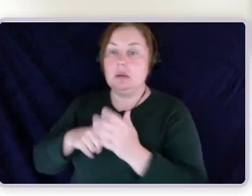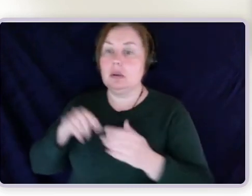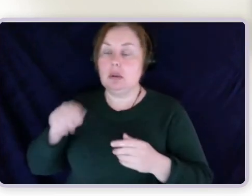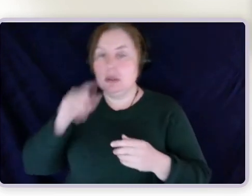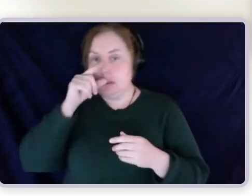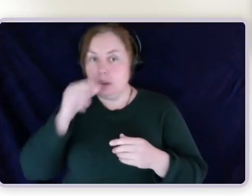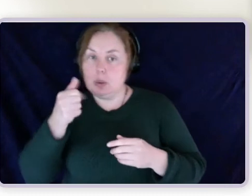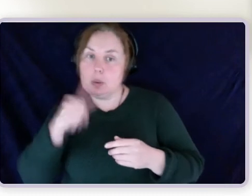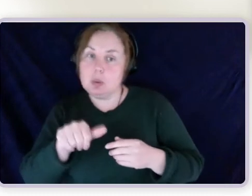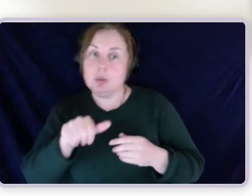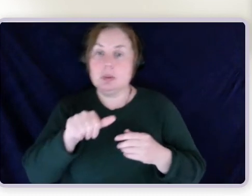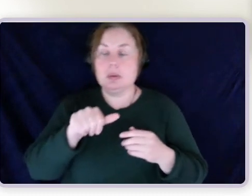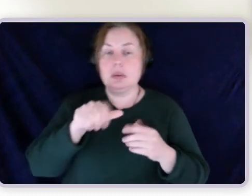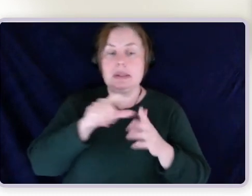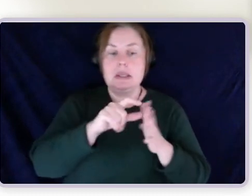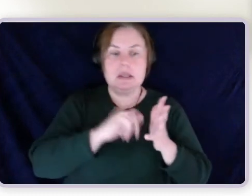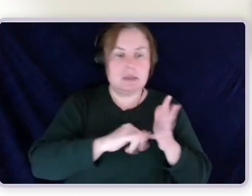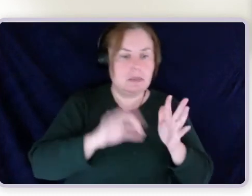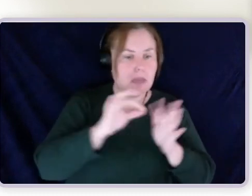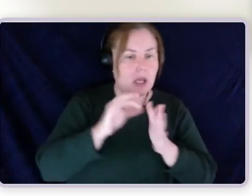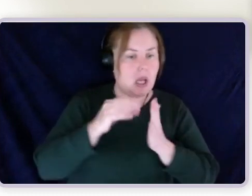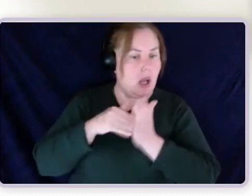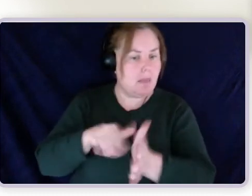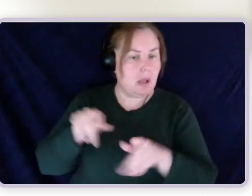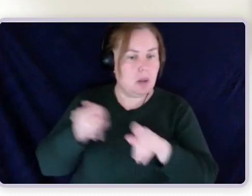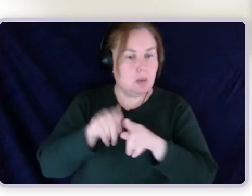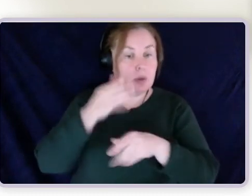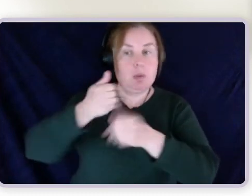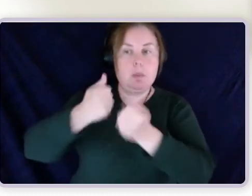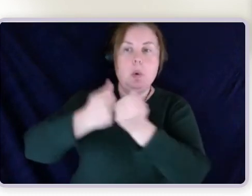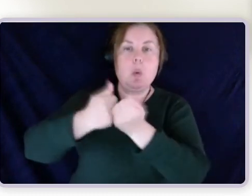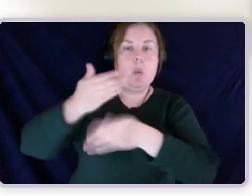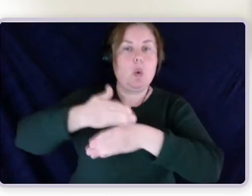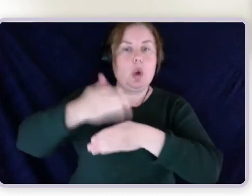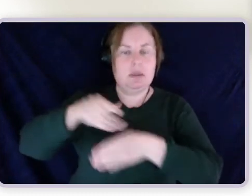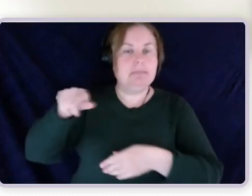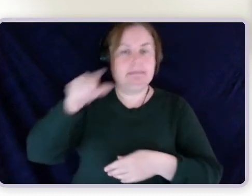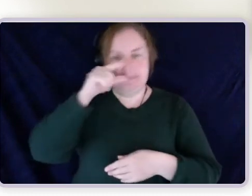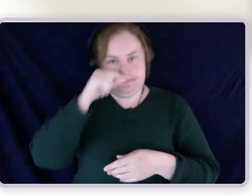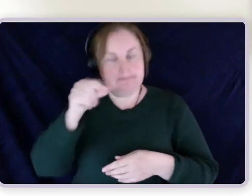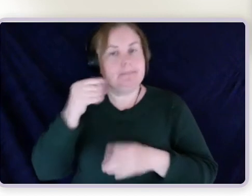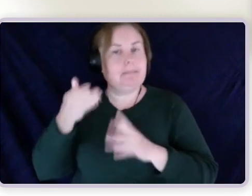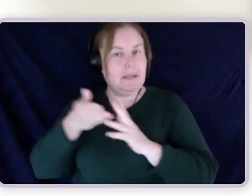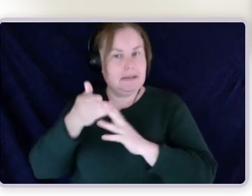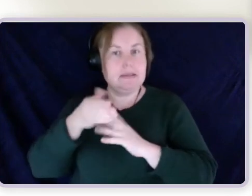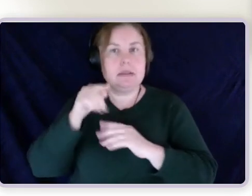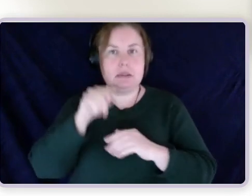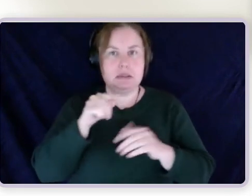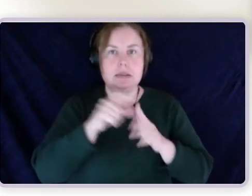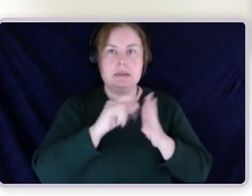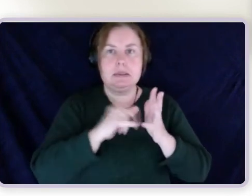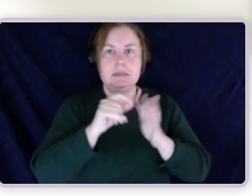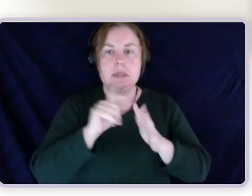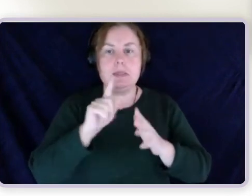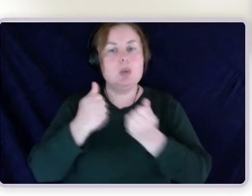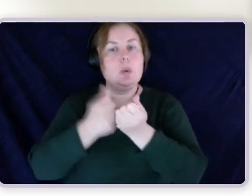Not only for the information, though that is obviously useful, but we've found and heard from some support workers that using